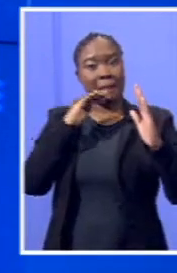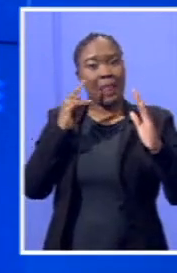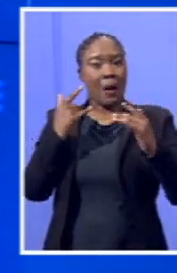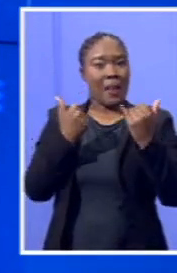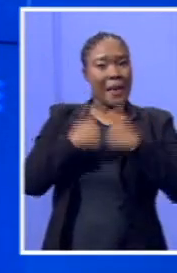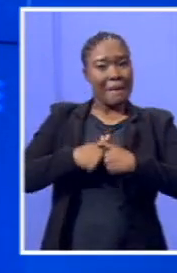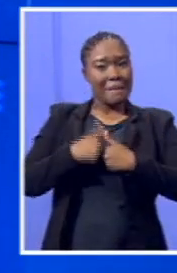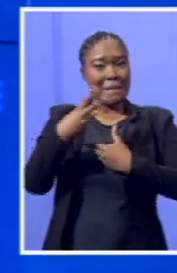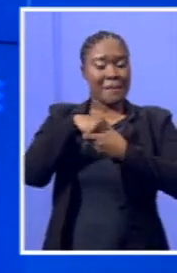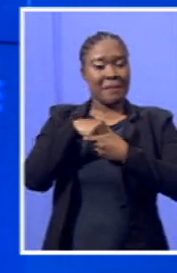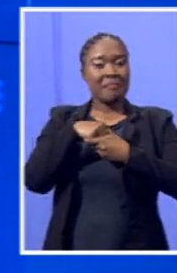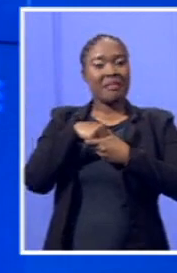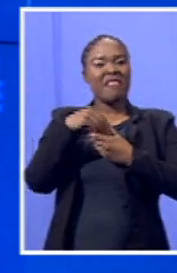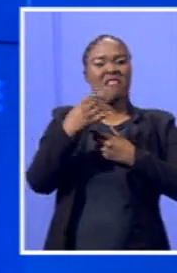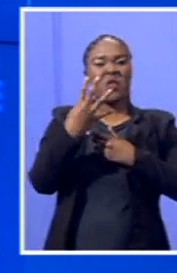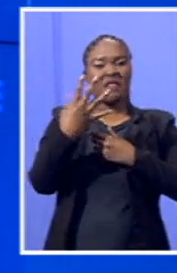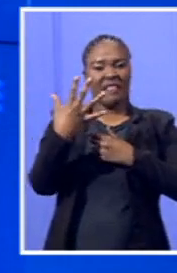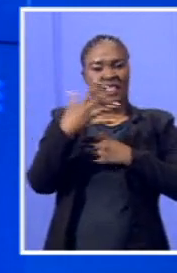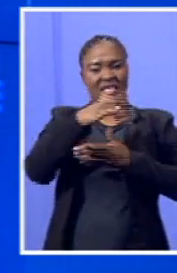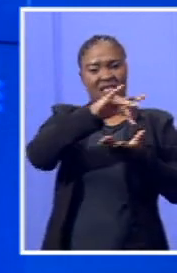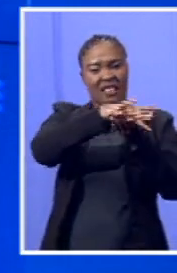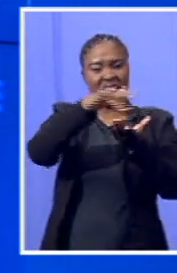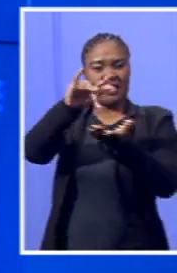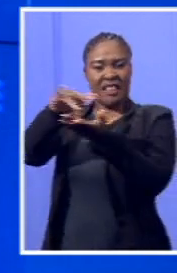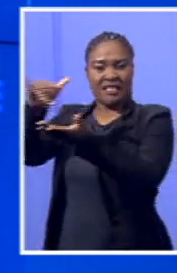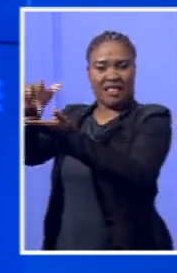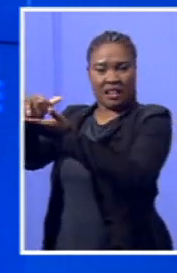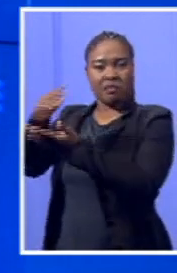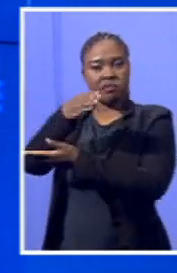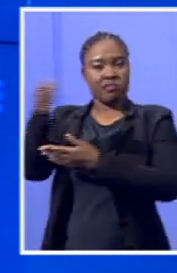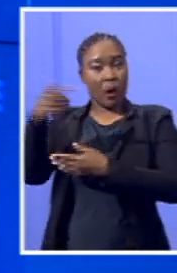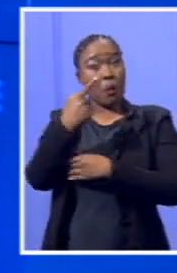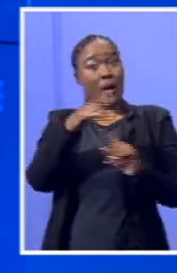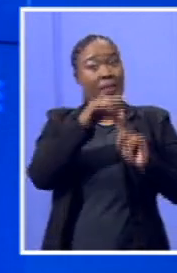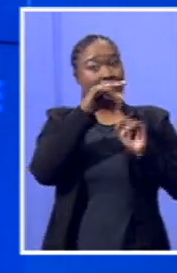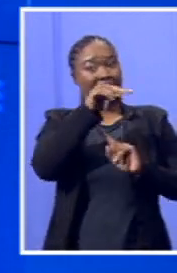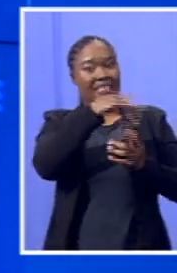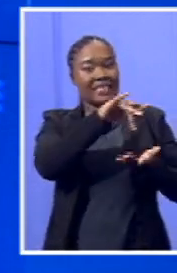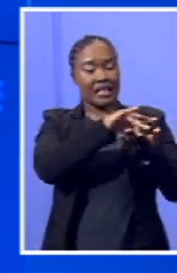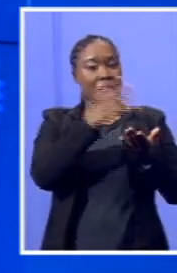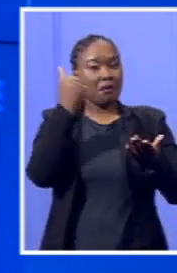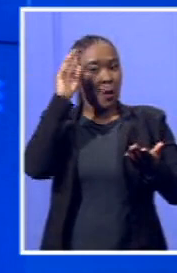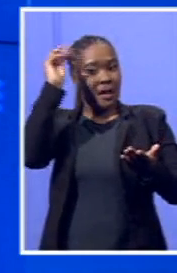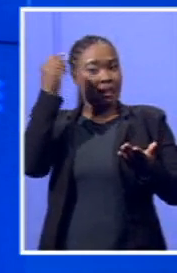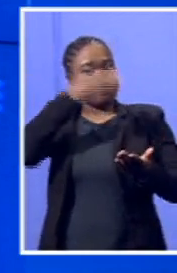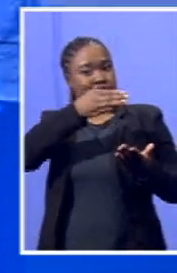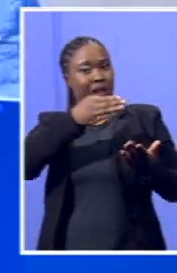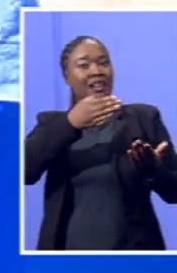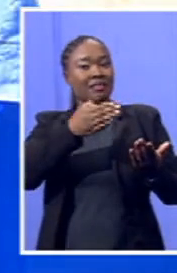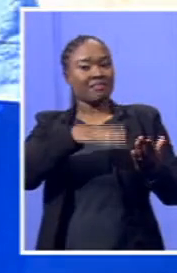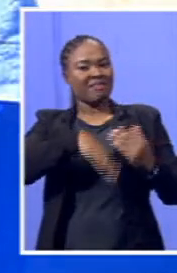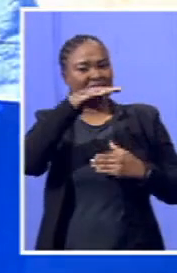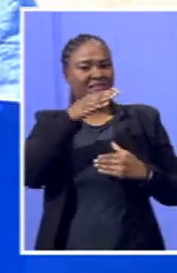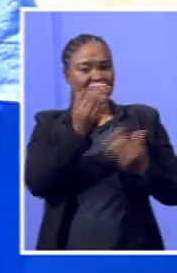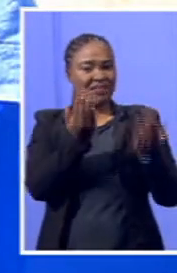One of the sites is Mkagazwini where a young Nelson Mandela spent many of his school going years. Fundiswa Mklegwude is on site finding out